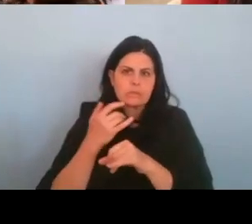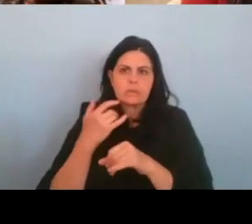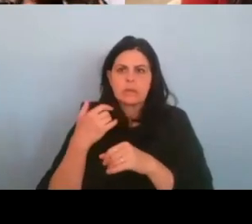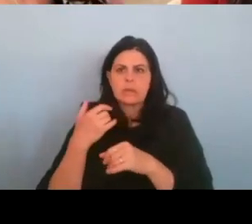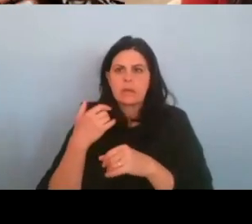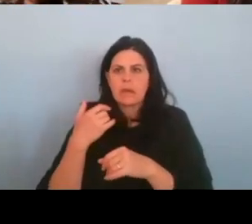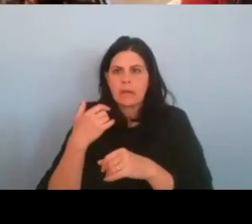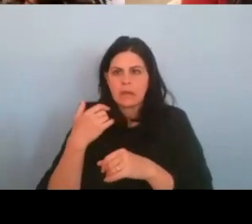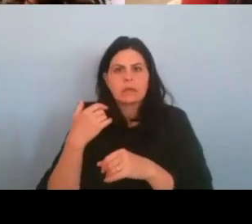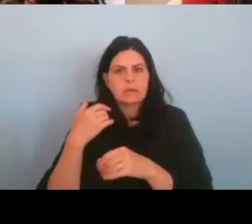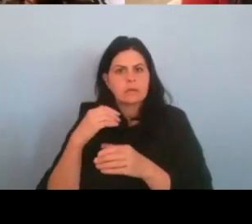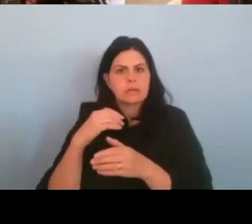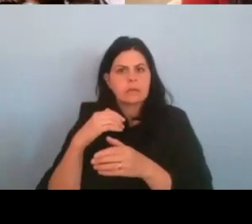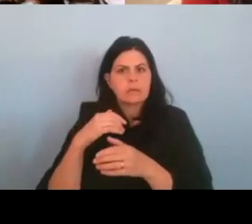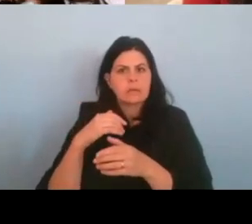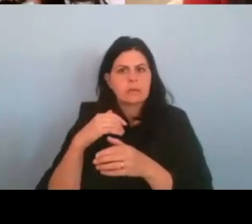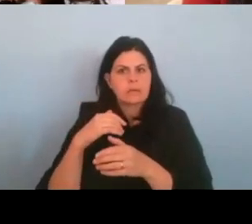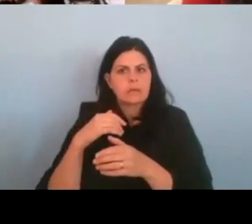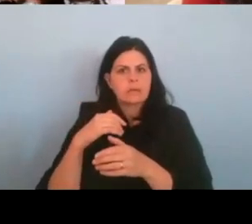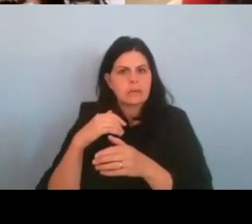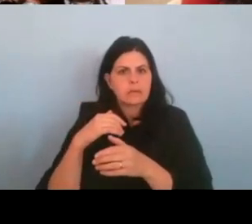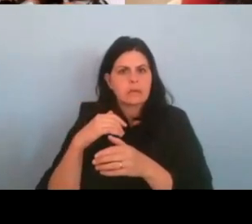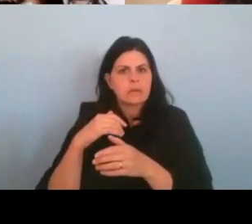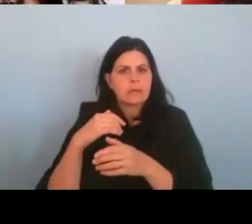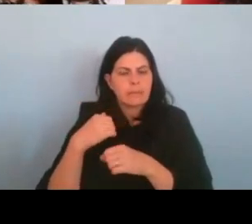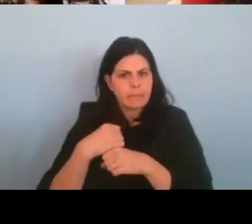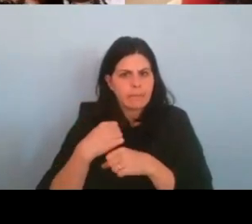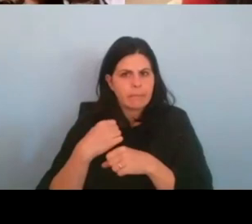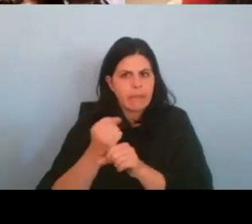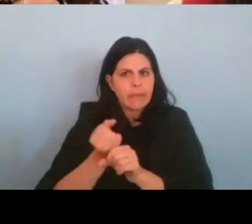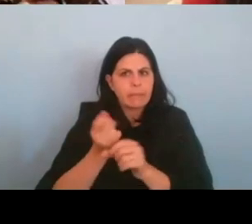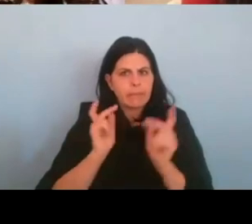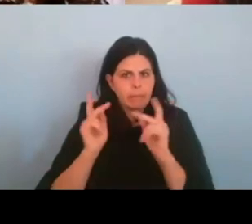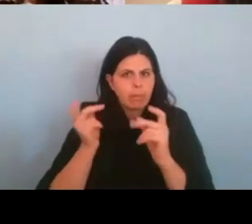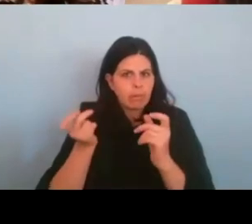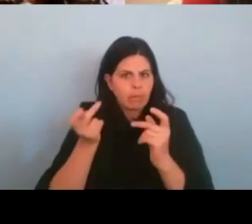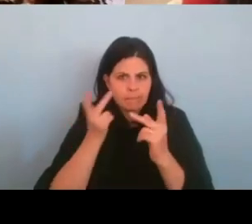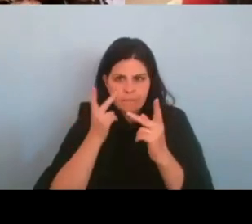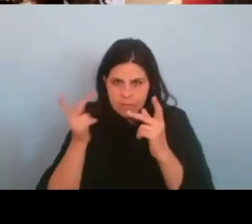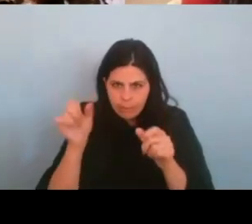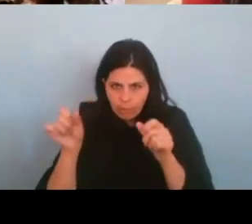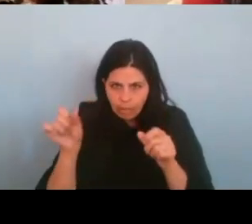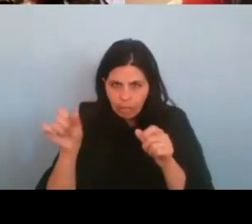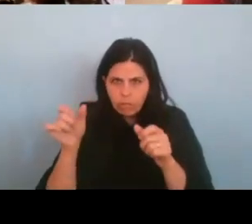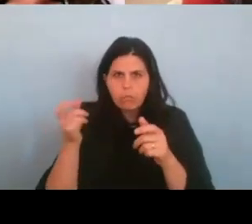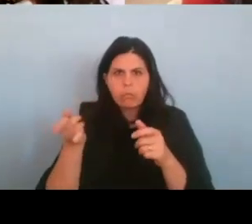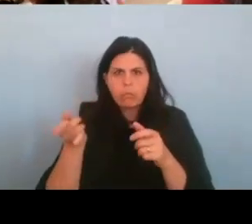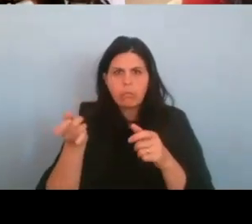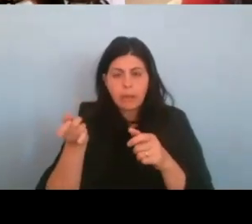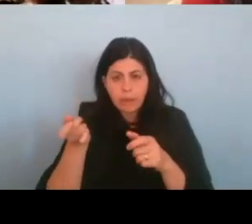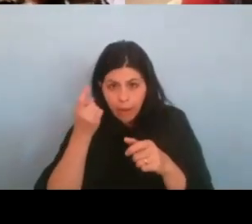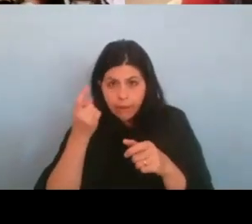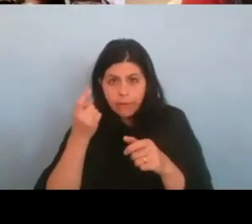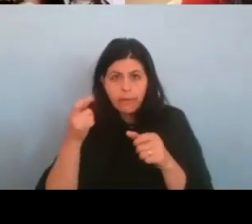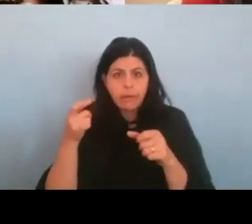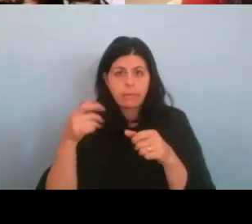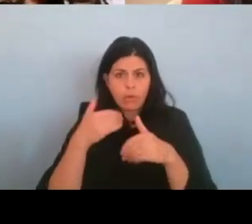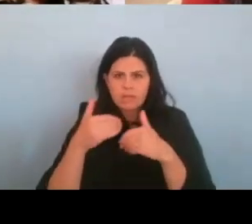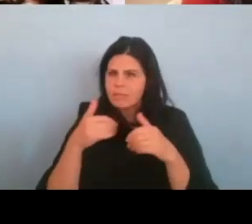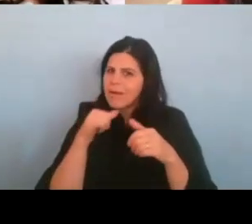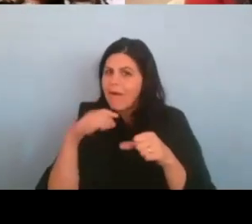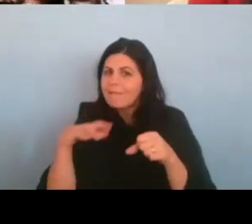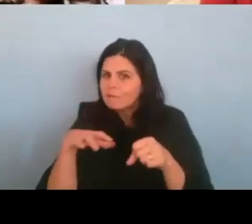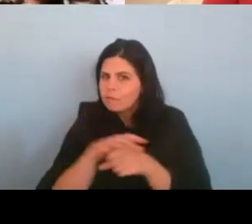we, we've got that. We've understood that and we've processed it, but I don't think we've fully processed. What does it mean to really